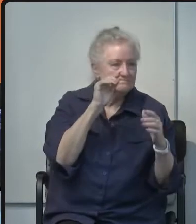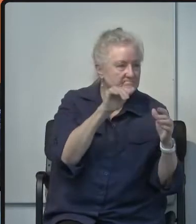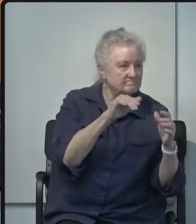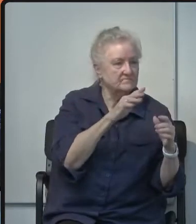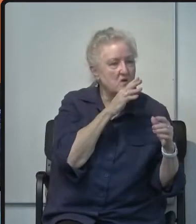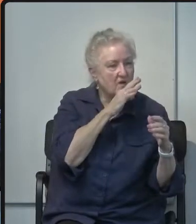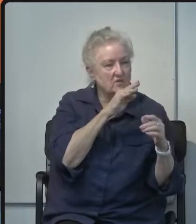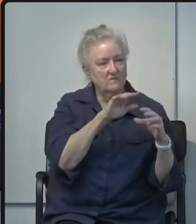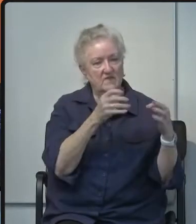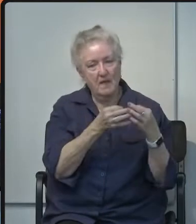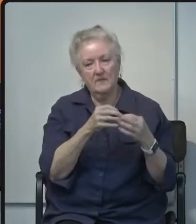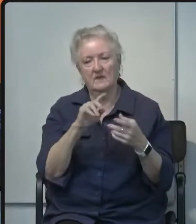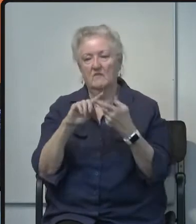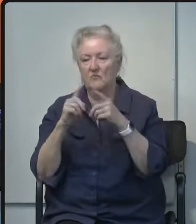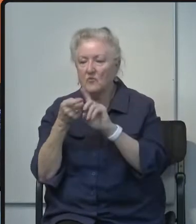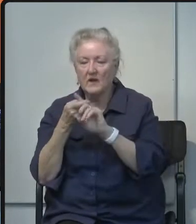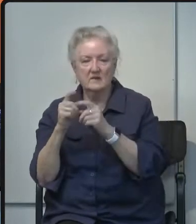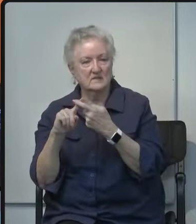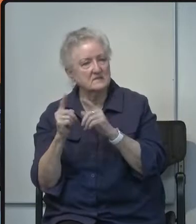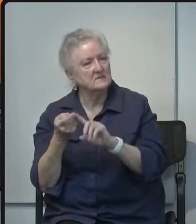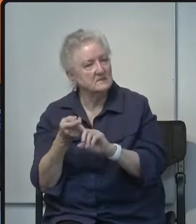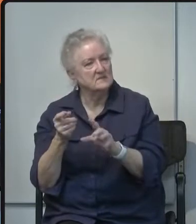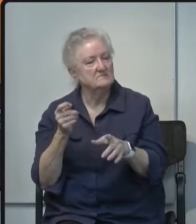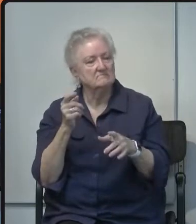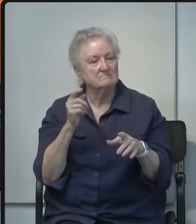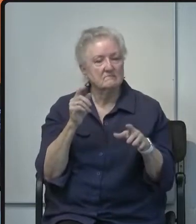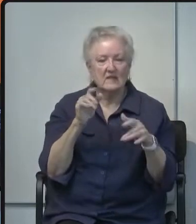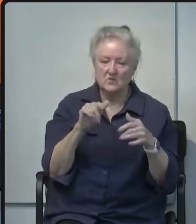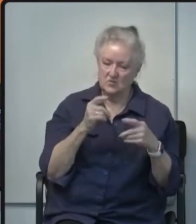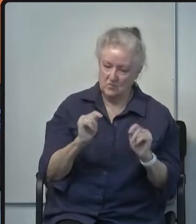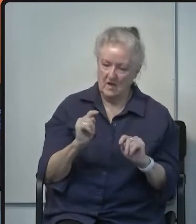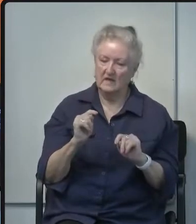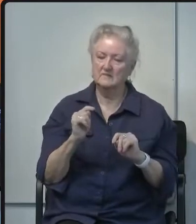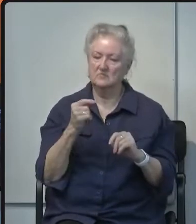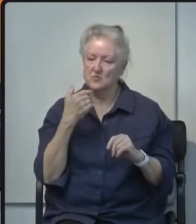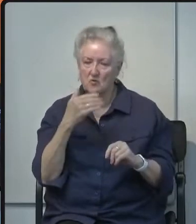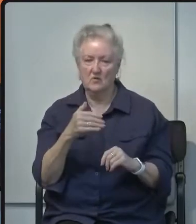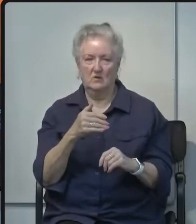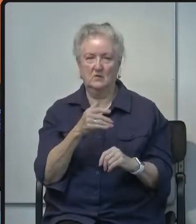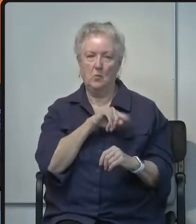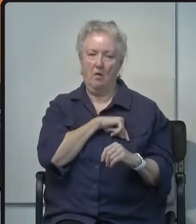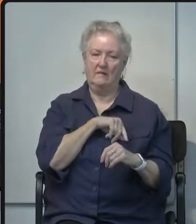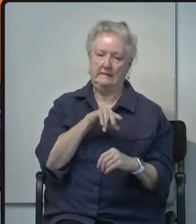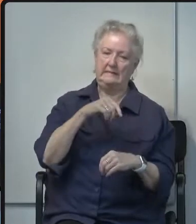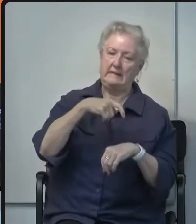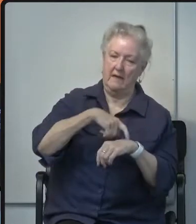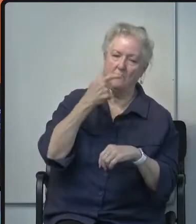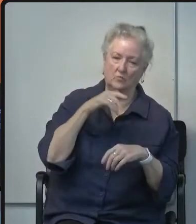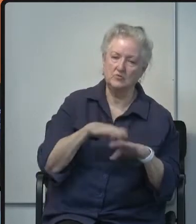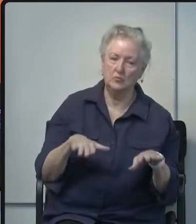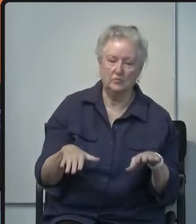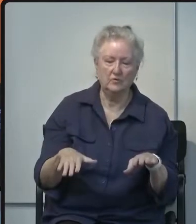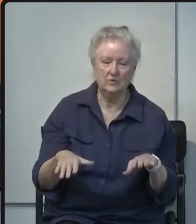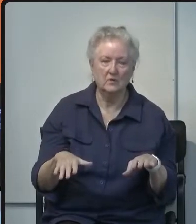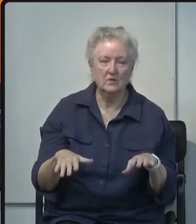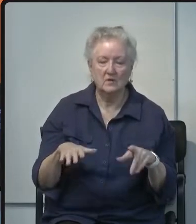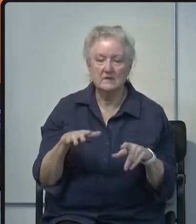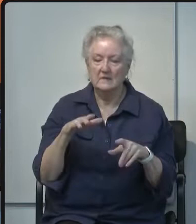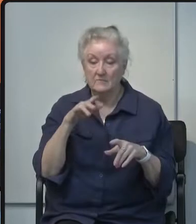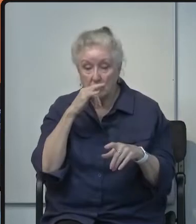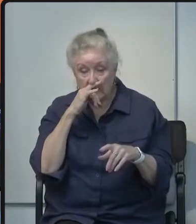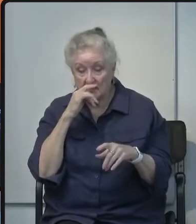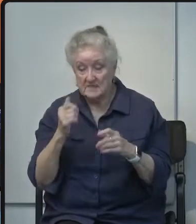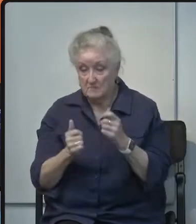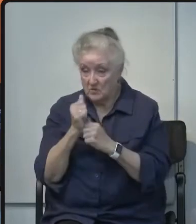and and trying to spend quality time with children for for kids the most important factor for building